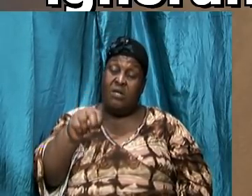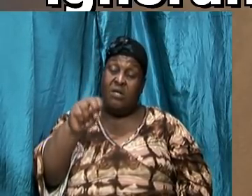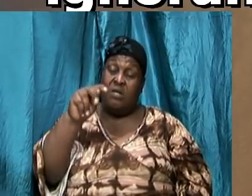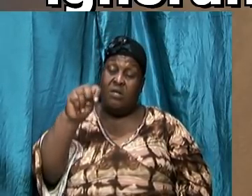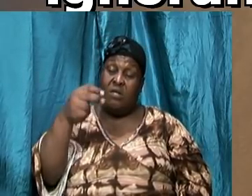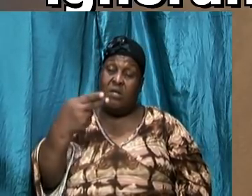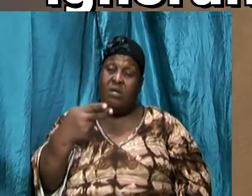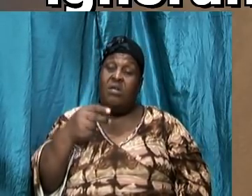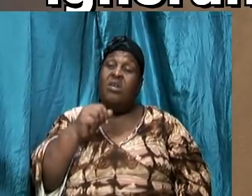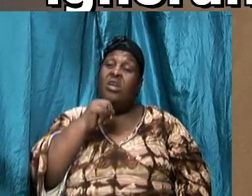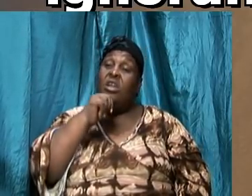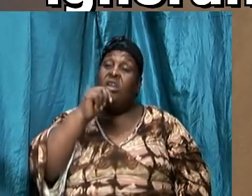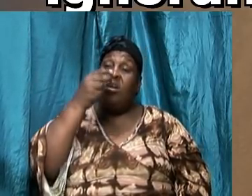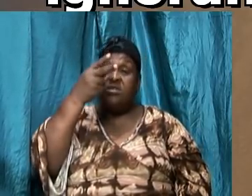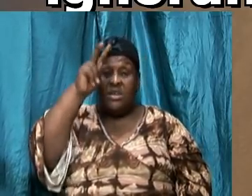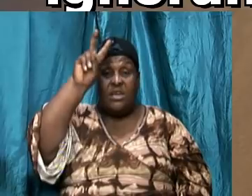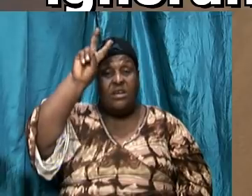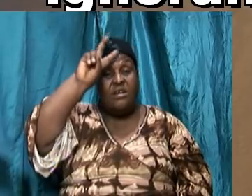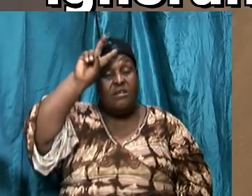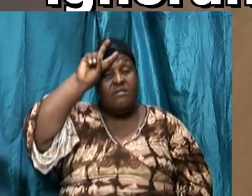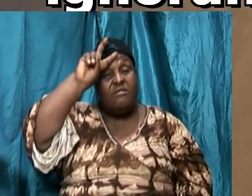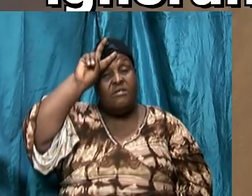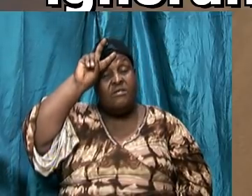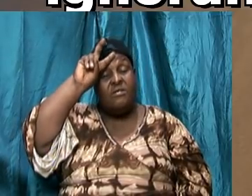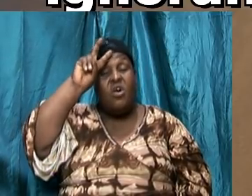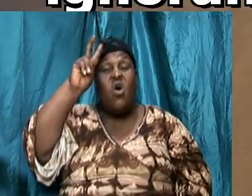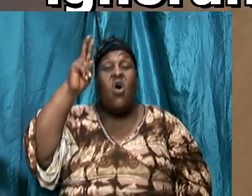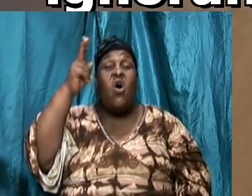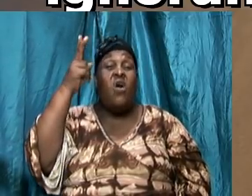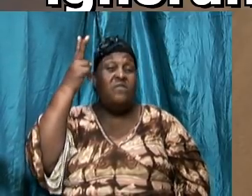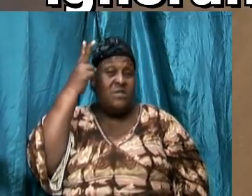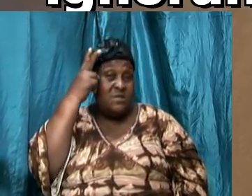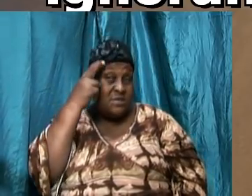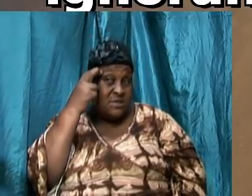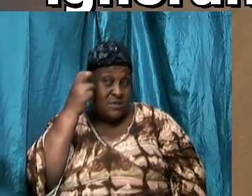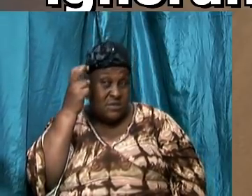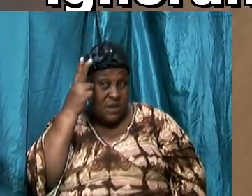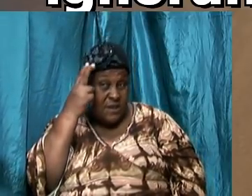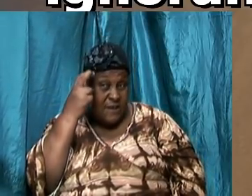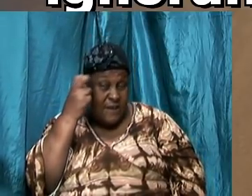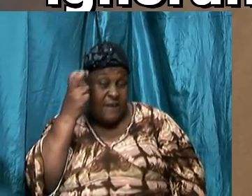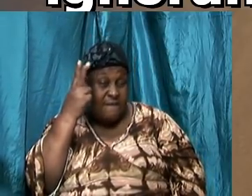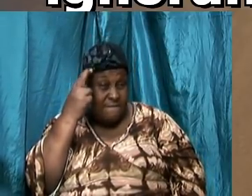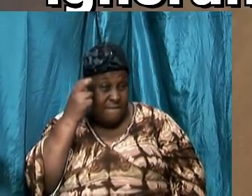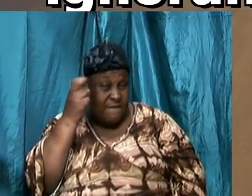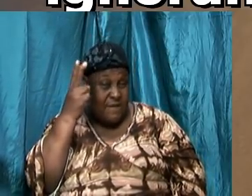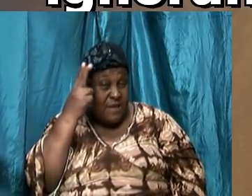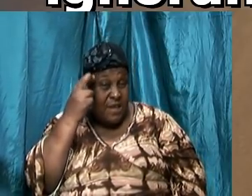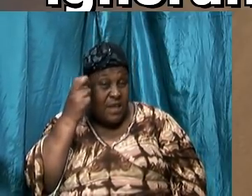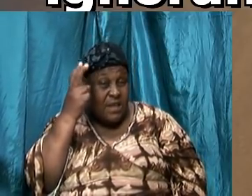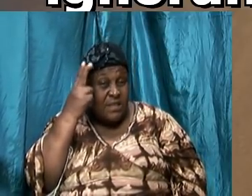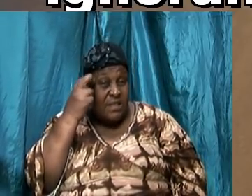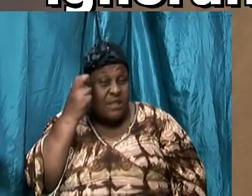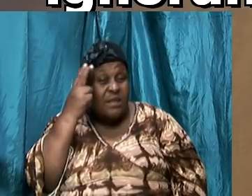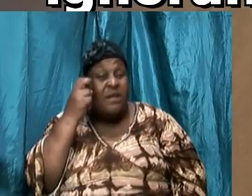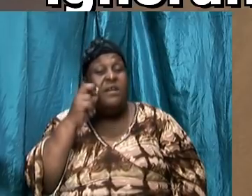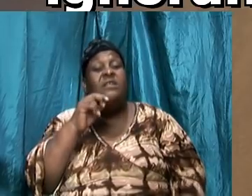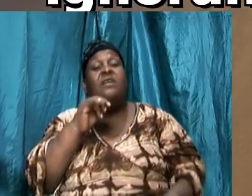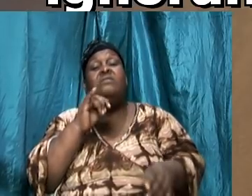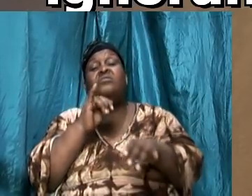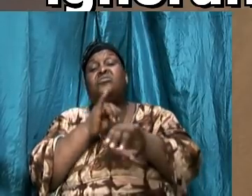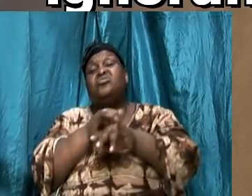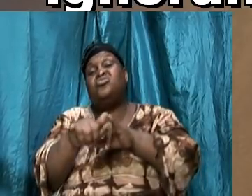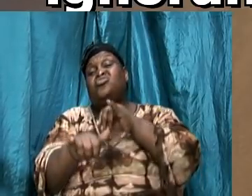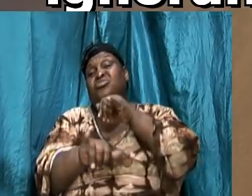intention, of his device. And we are now saying that that very word, that